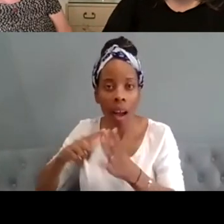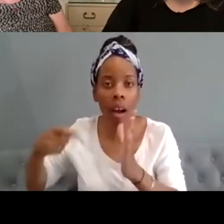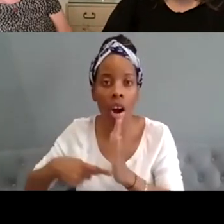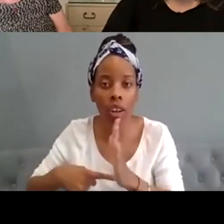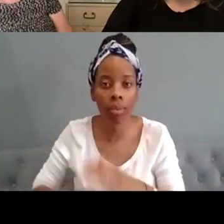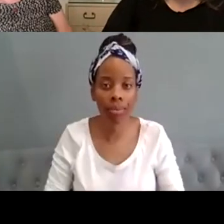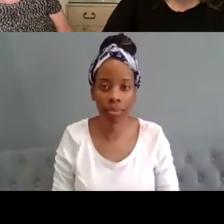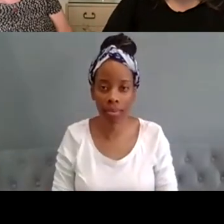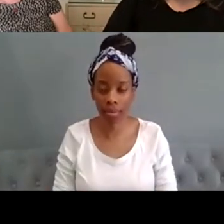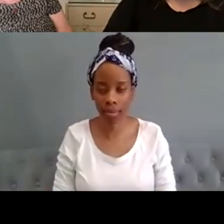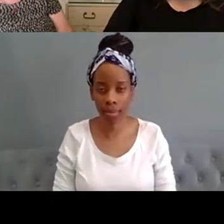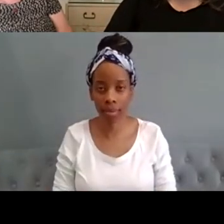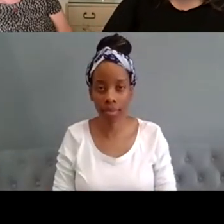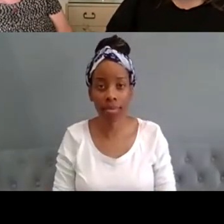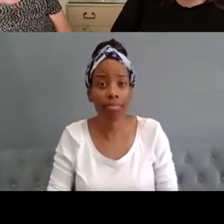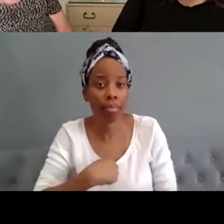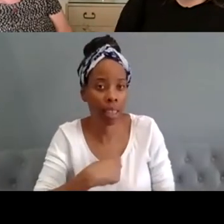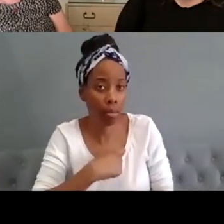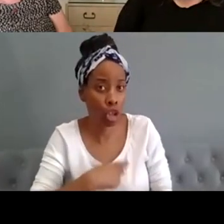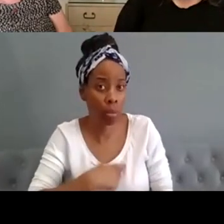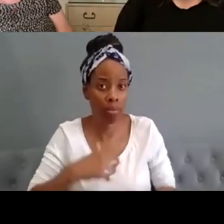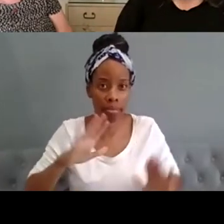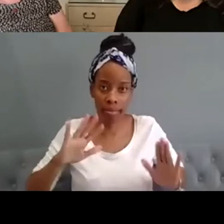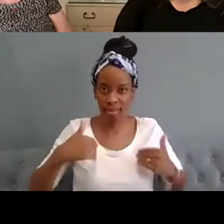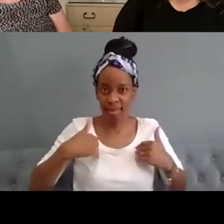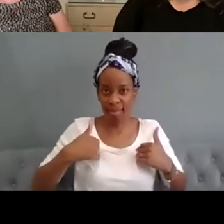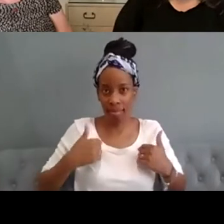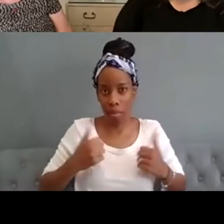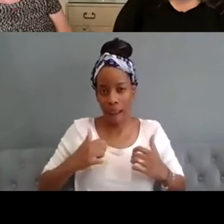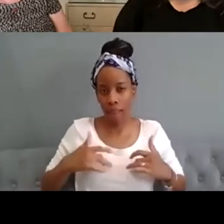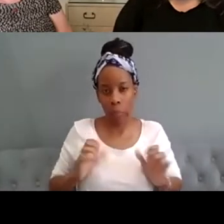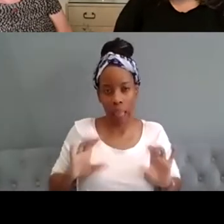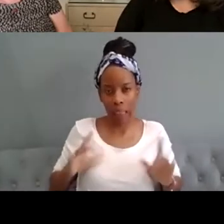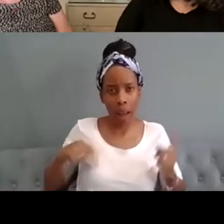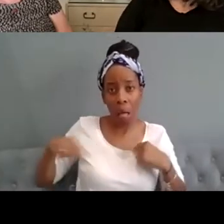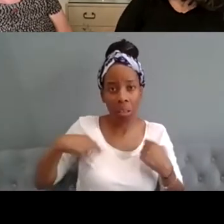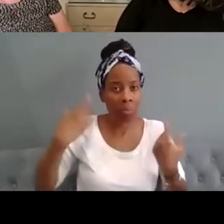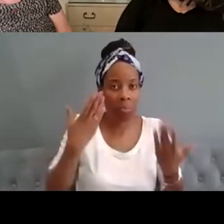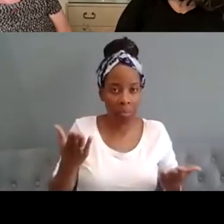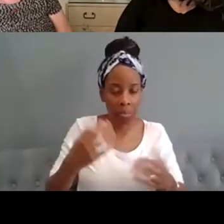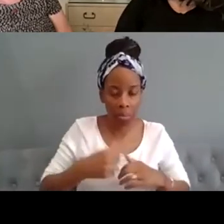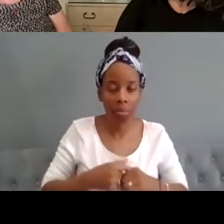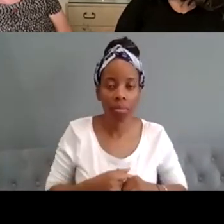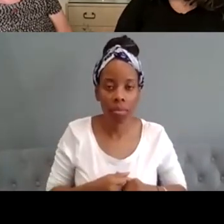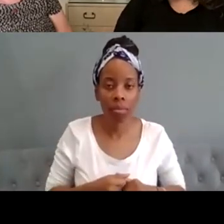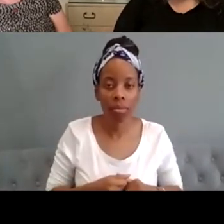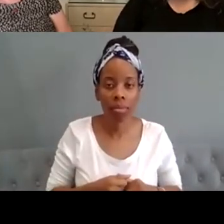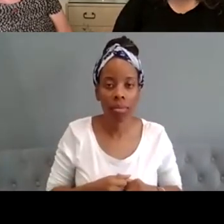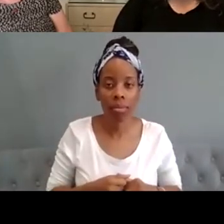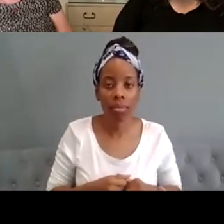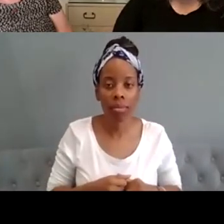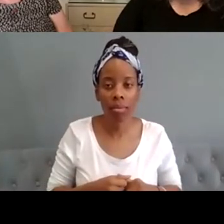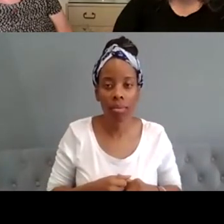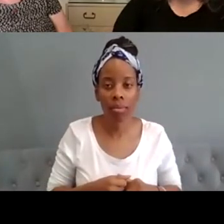well well for me personally i can't talk for any other artists i have to talk to myself here but um for me personally i do it in a way that that